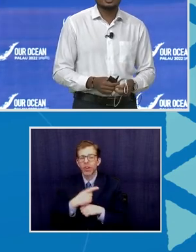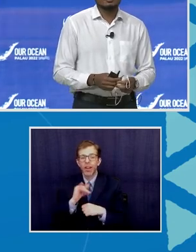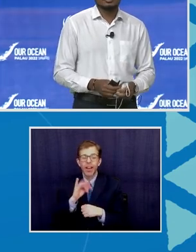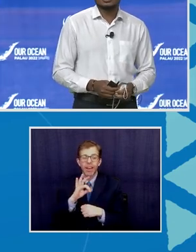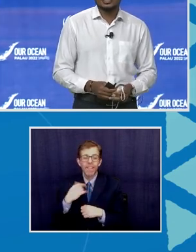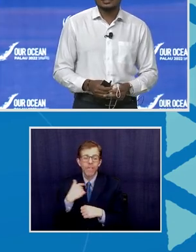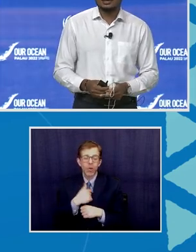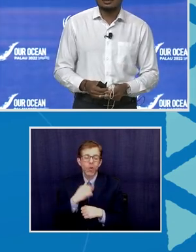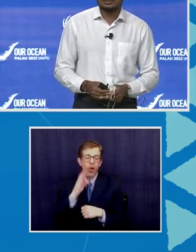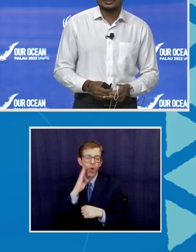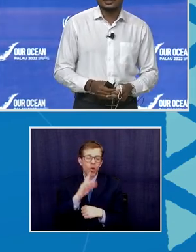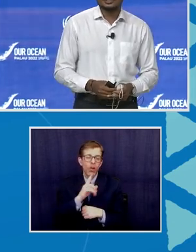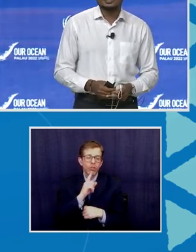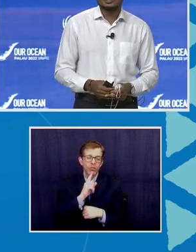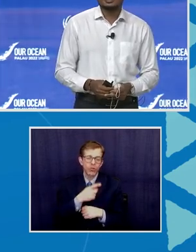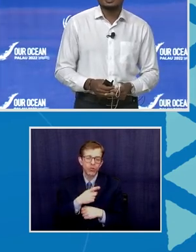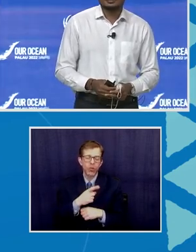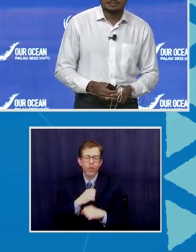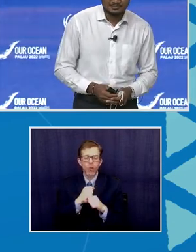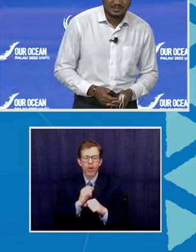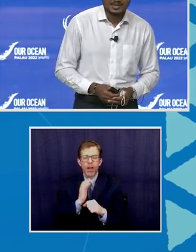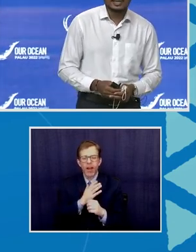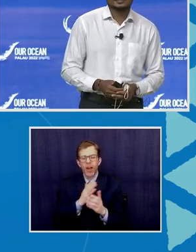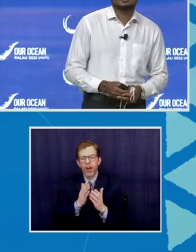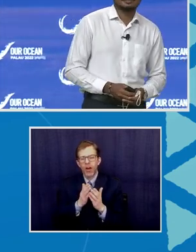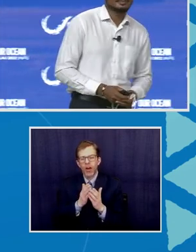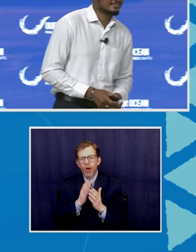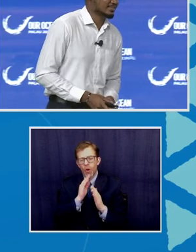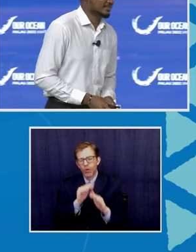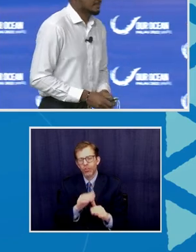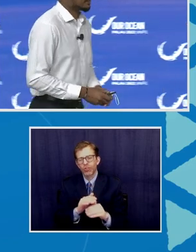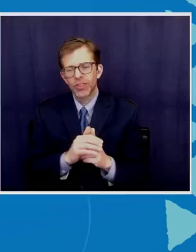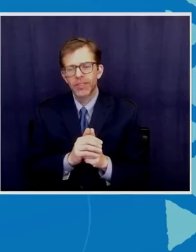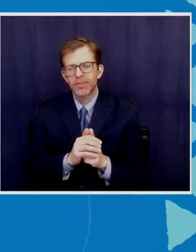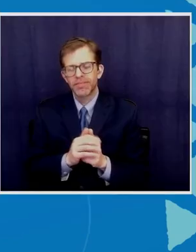truly protect our oceans. Salam. Salam.